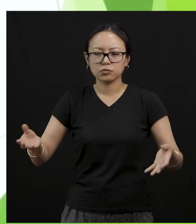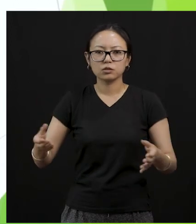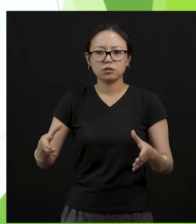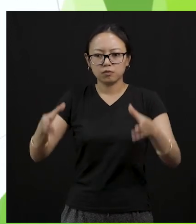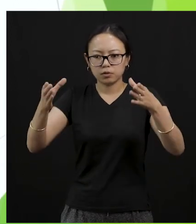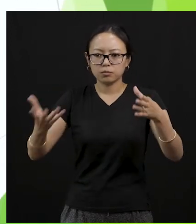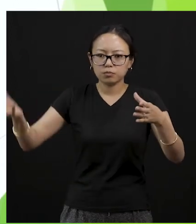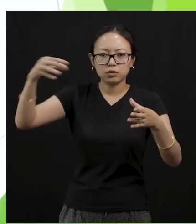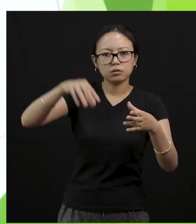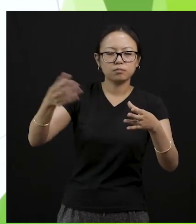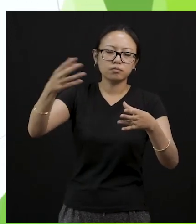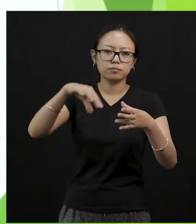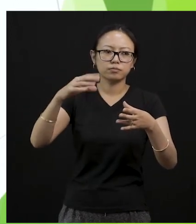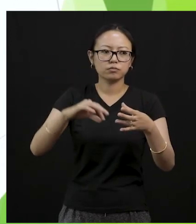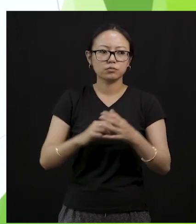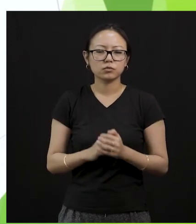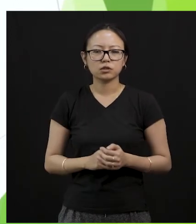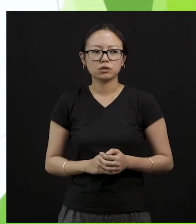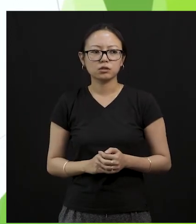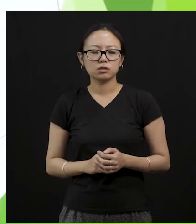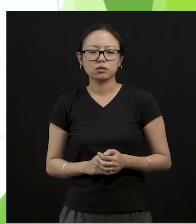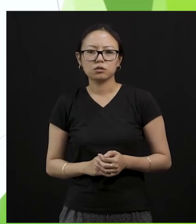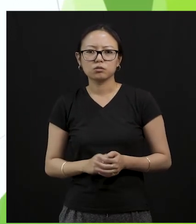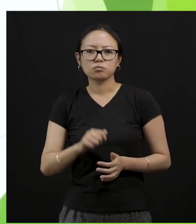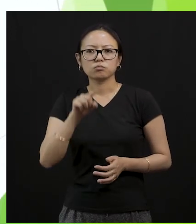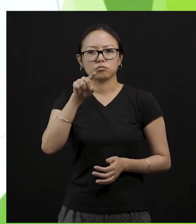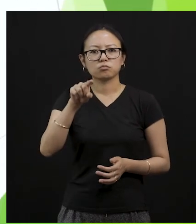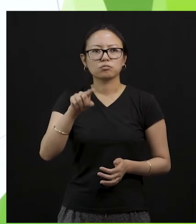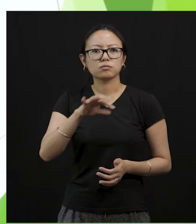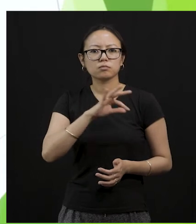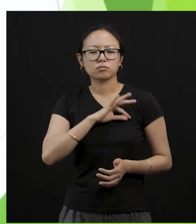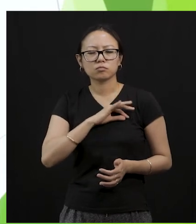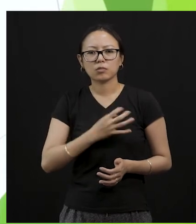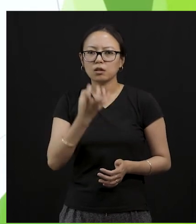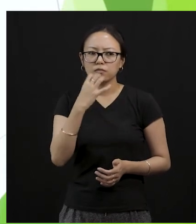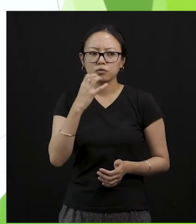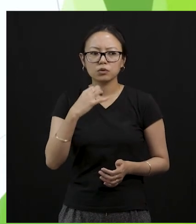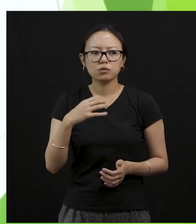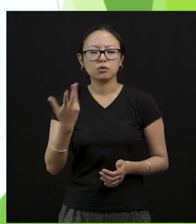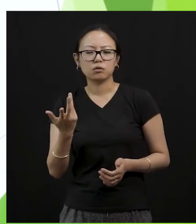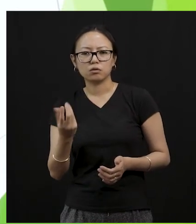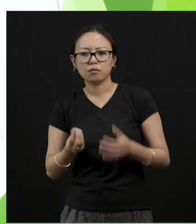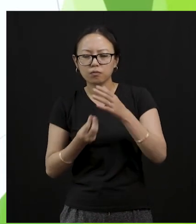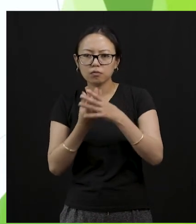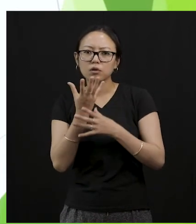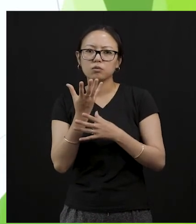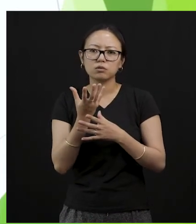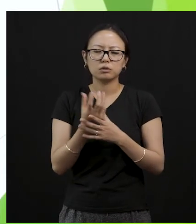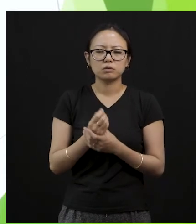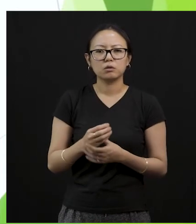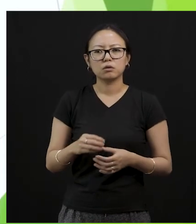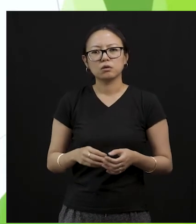your favorite fruit, it can be your favorite vegetable, it can be a sapling. You know what is a sapling?